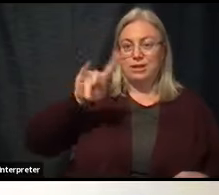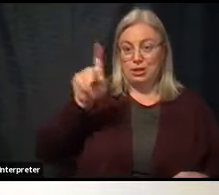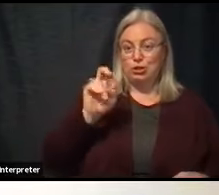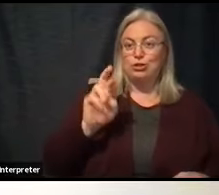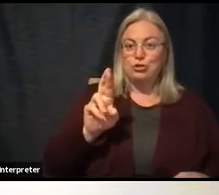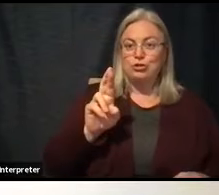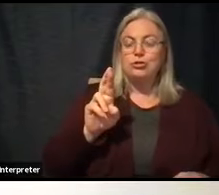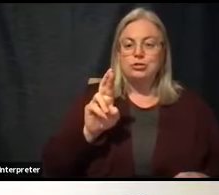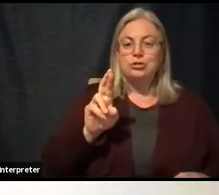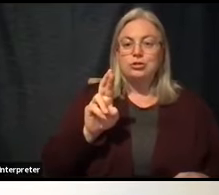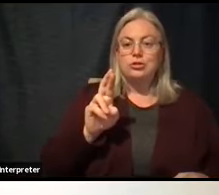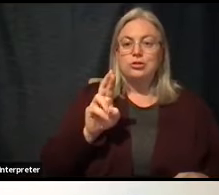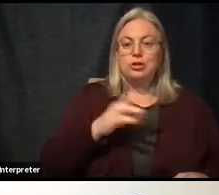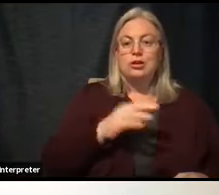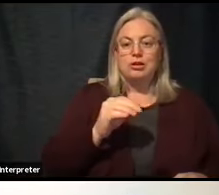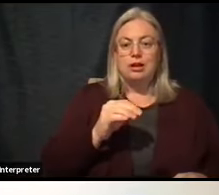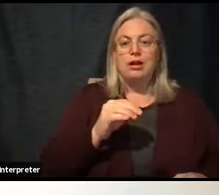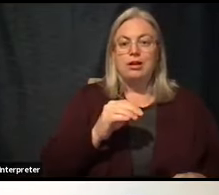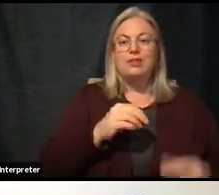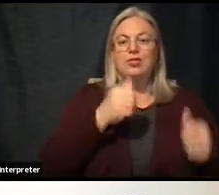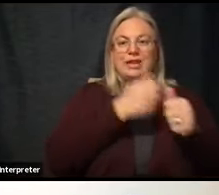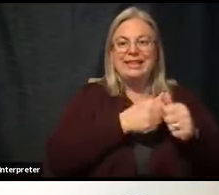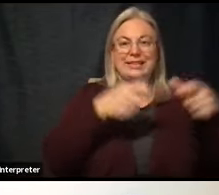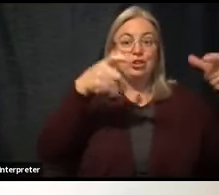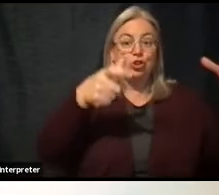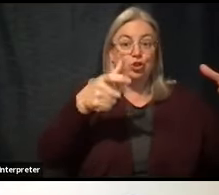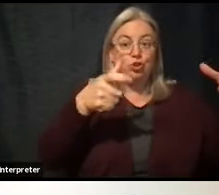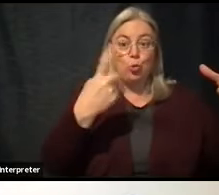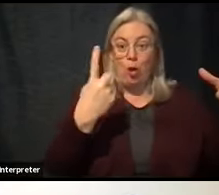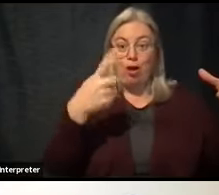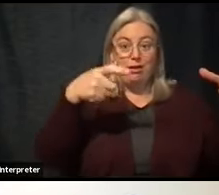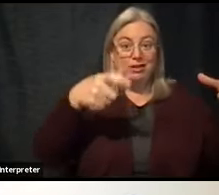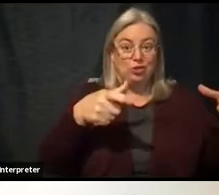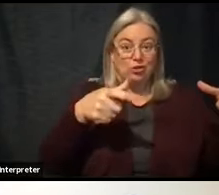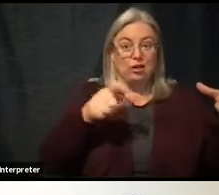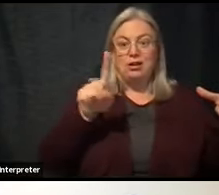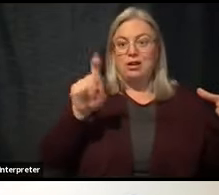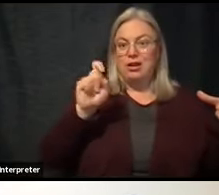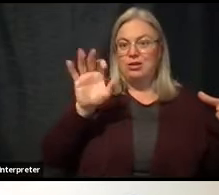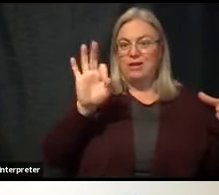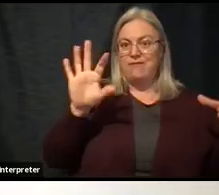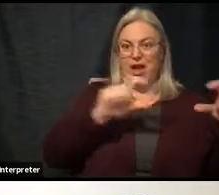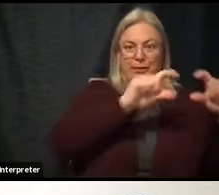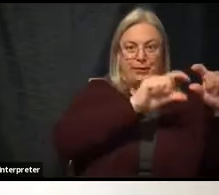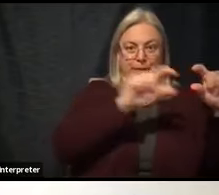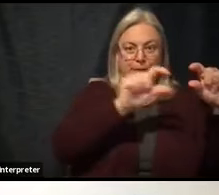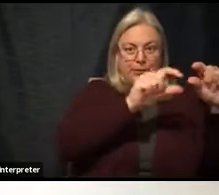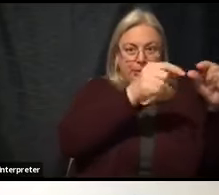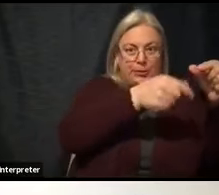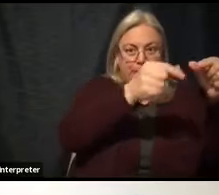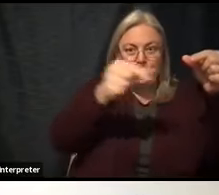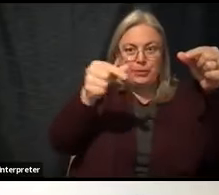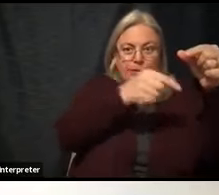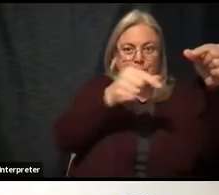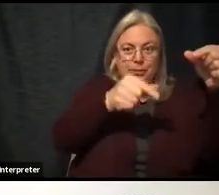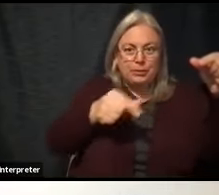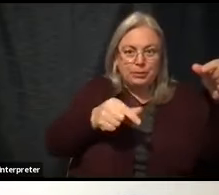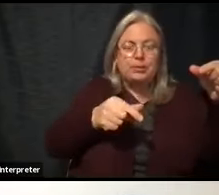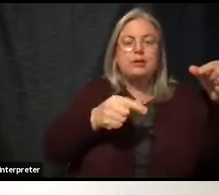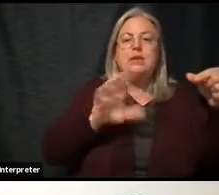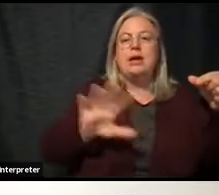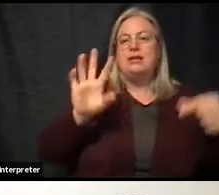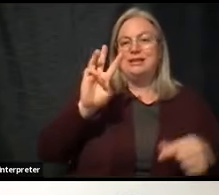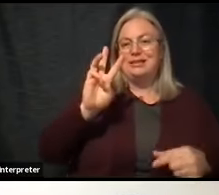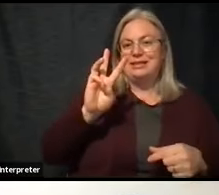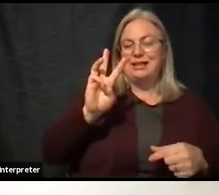And in each of those trays, 195 vials, there's about